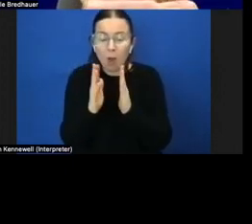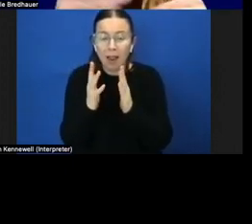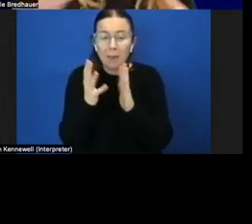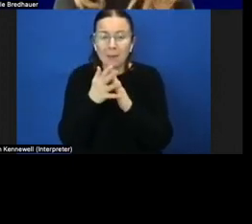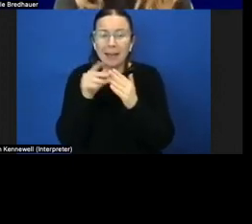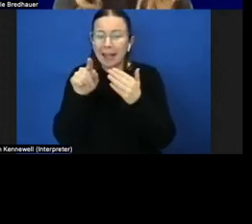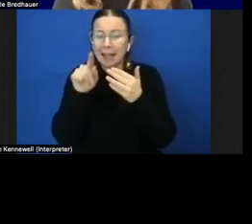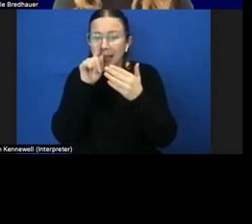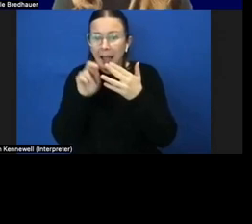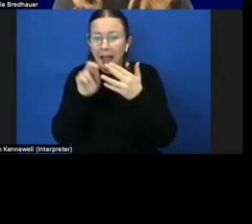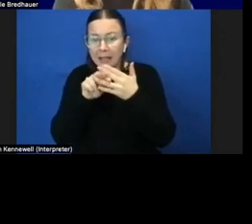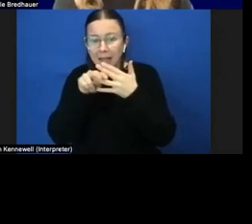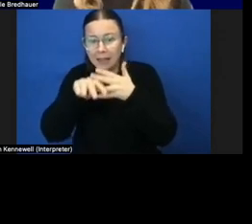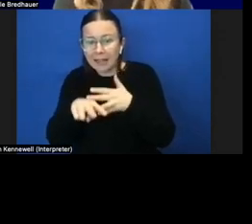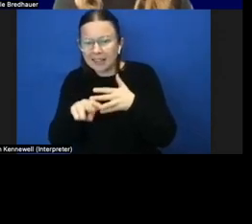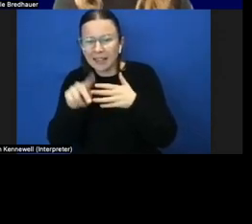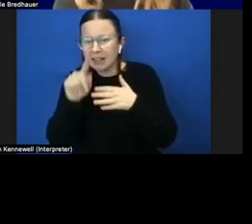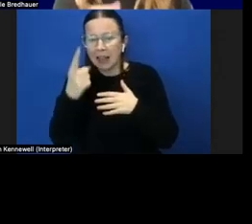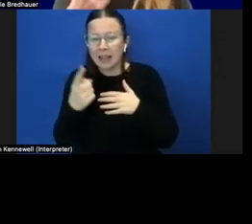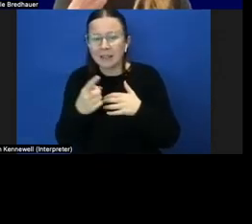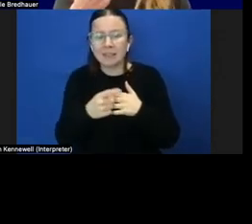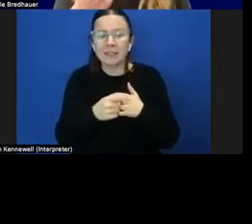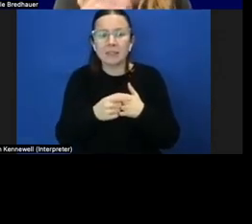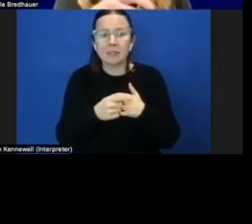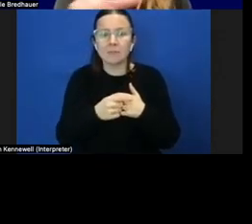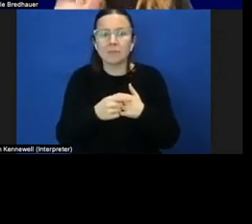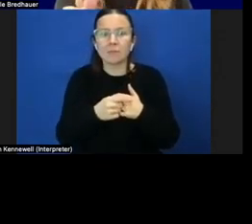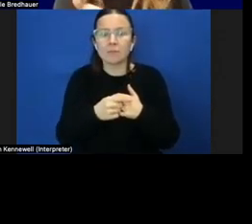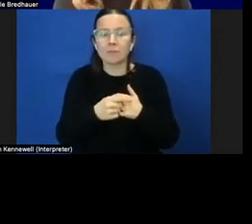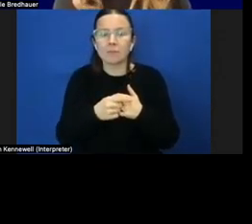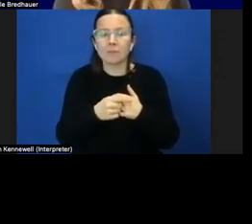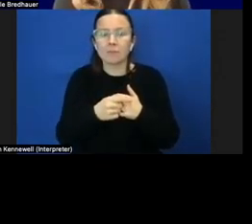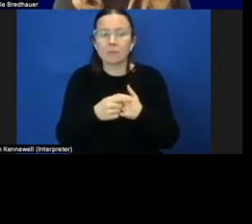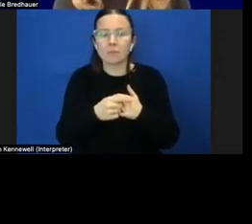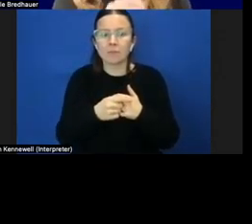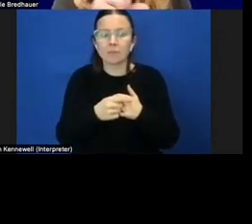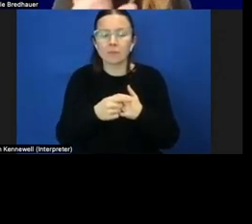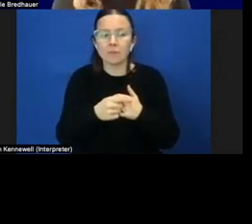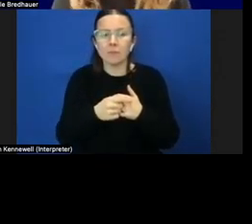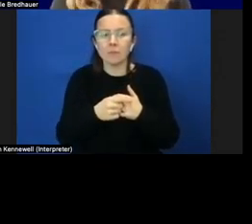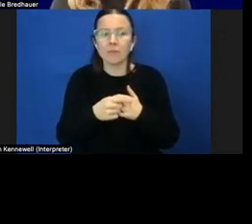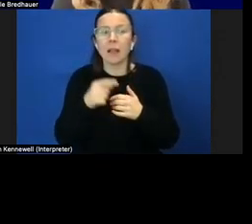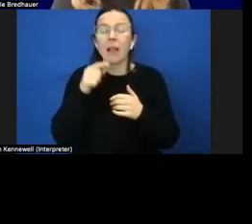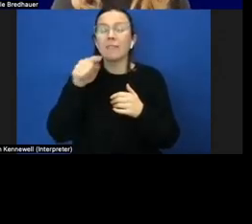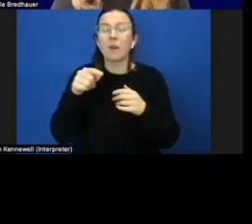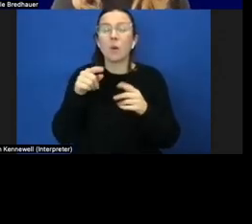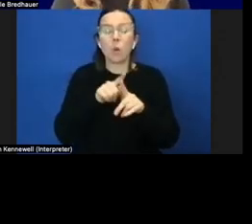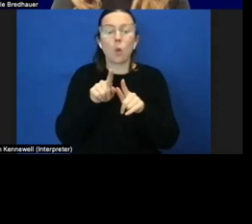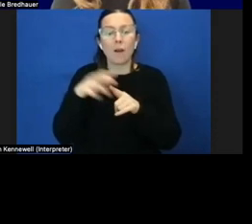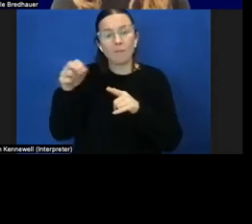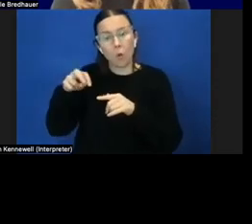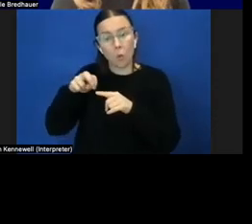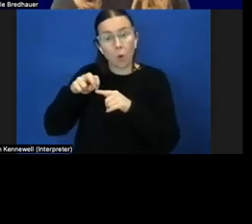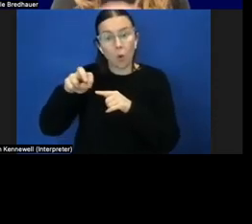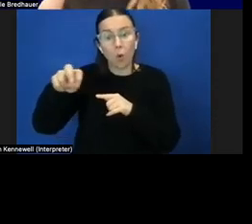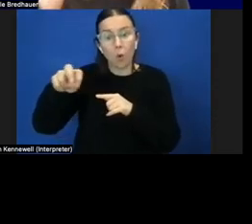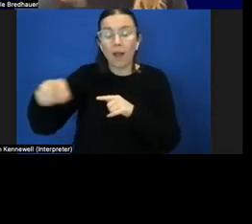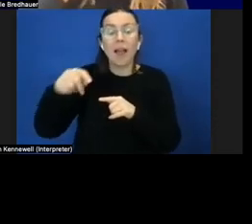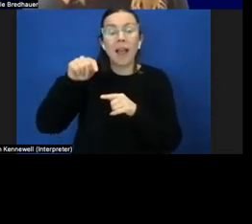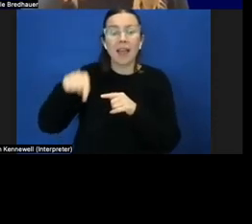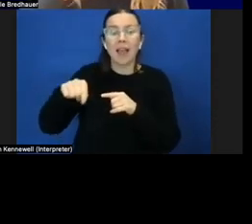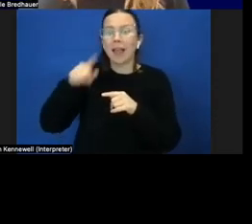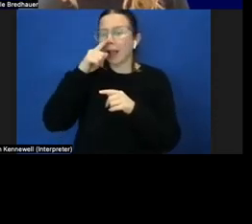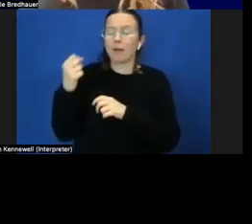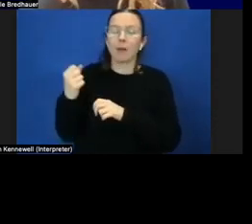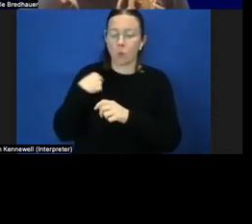if he's um if he's got a long distance for the long distance of the walk we've also got the wagon there so that um